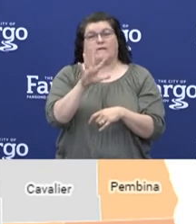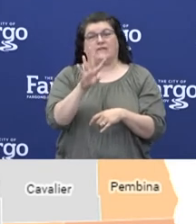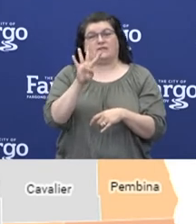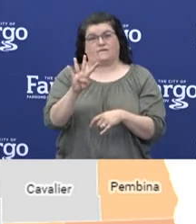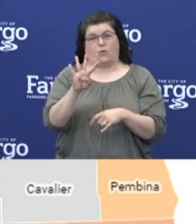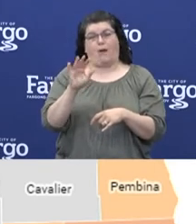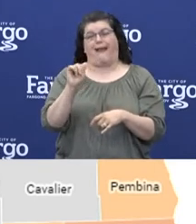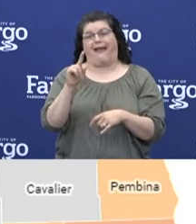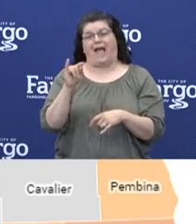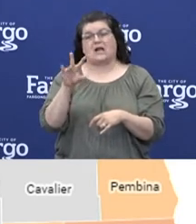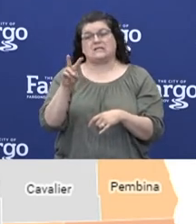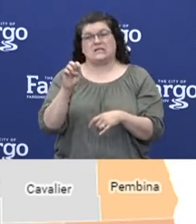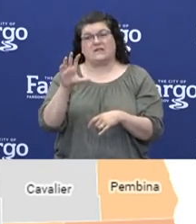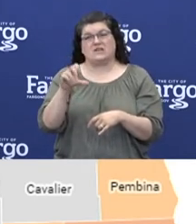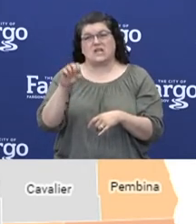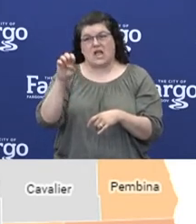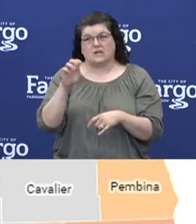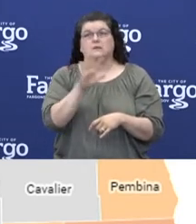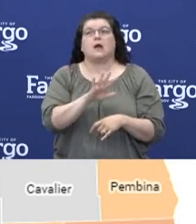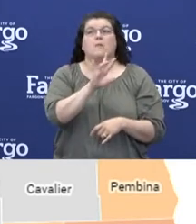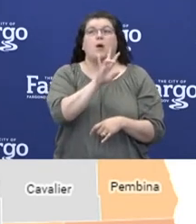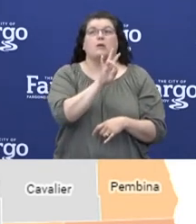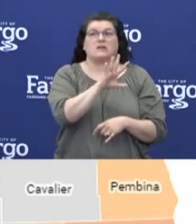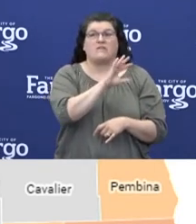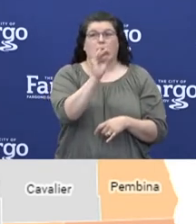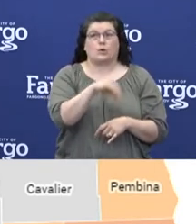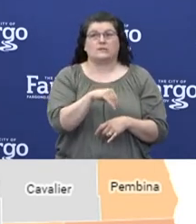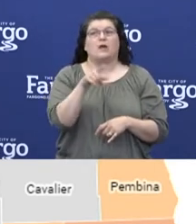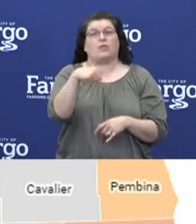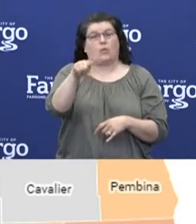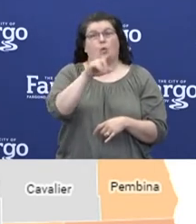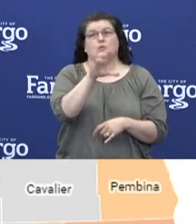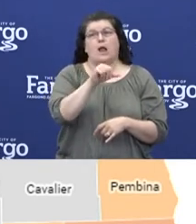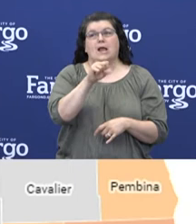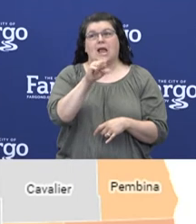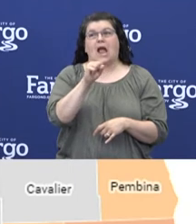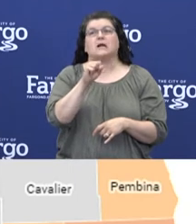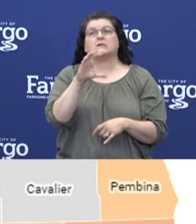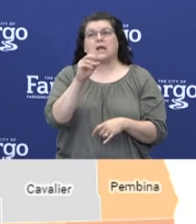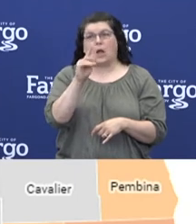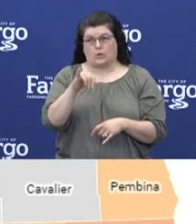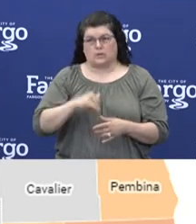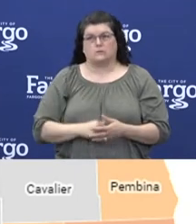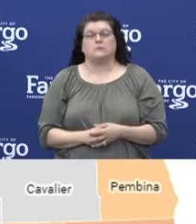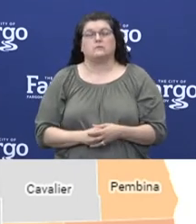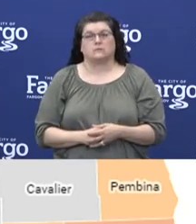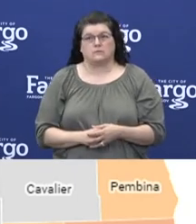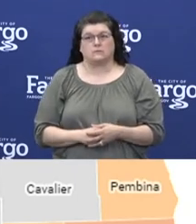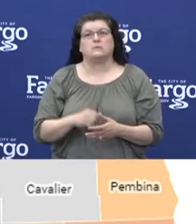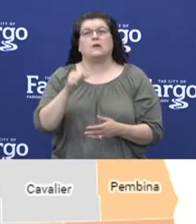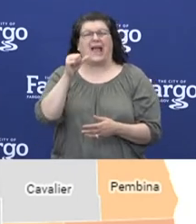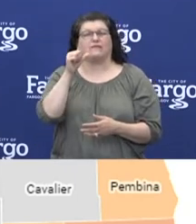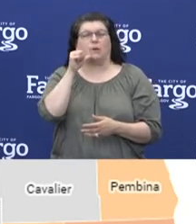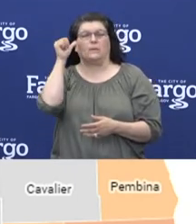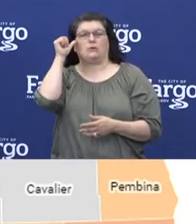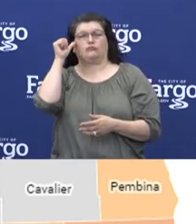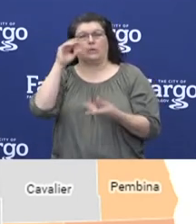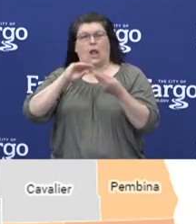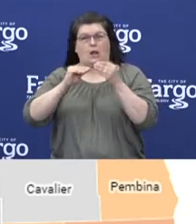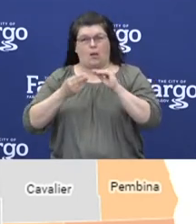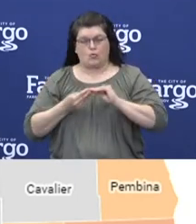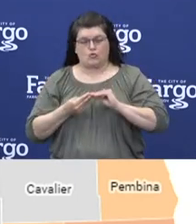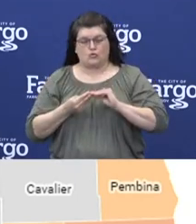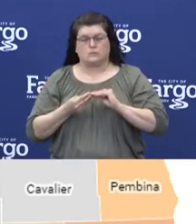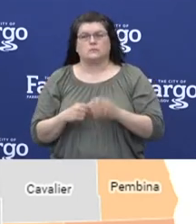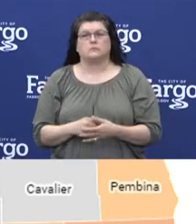cases. About 75 percent of those are in Cass County. We have 332 active cases as of yesterday. When